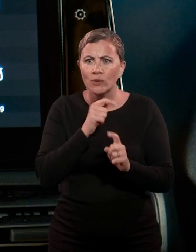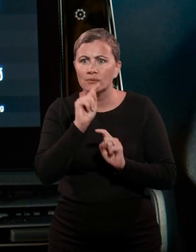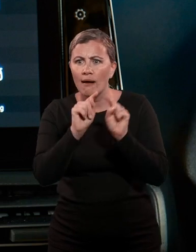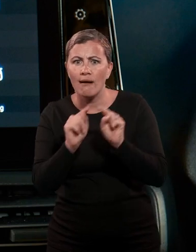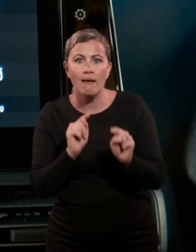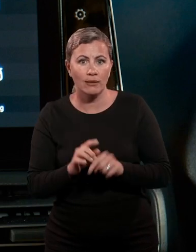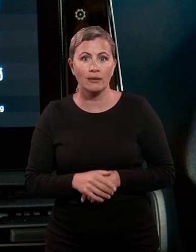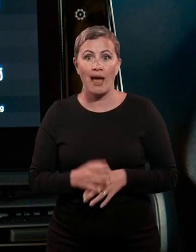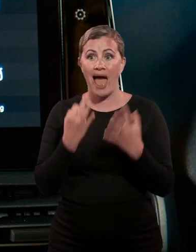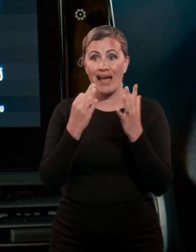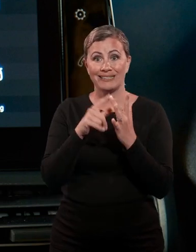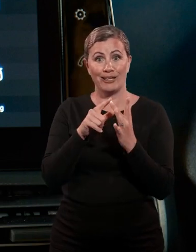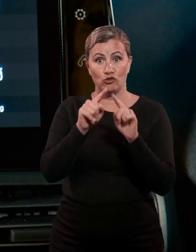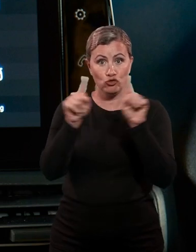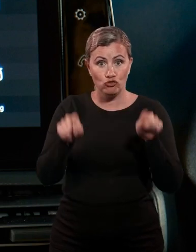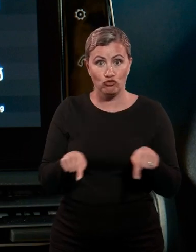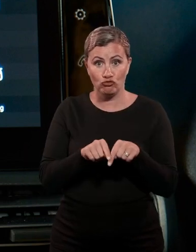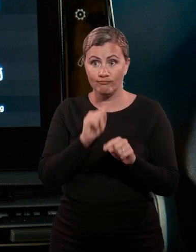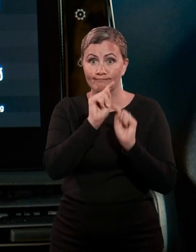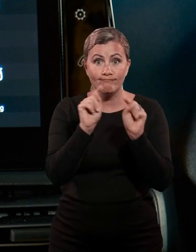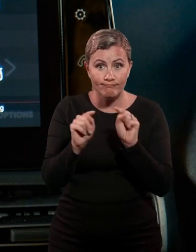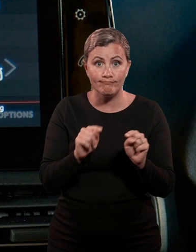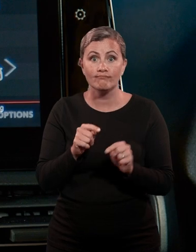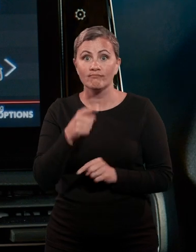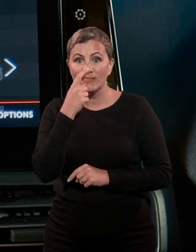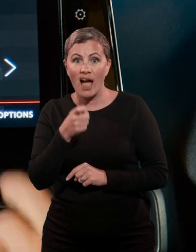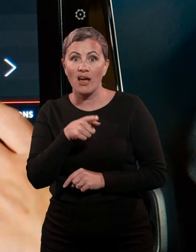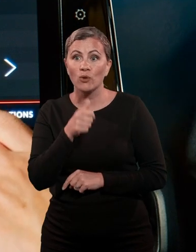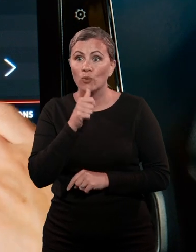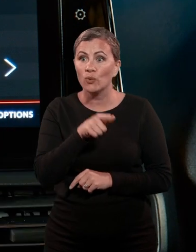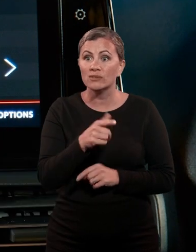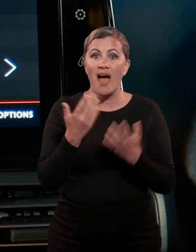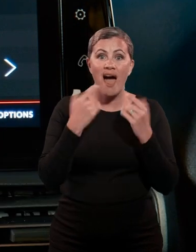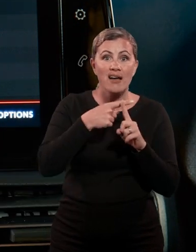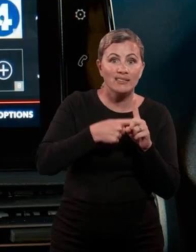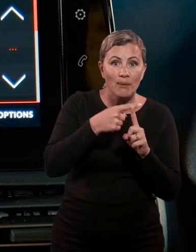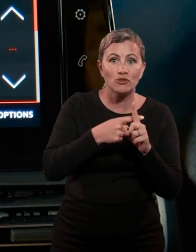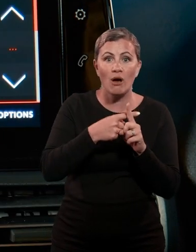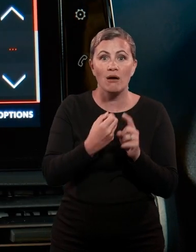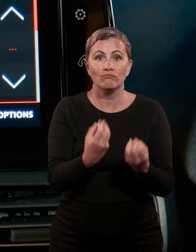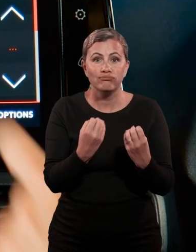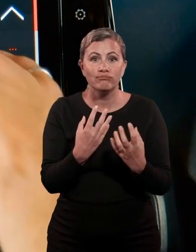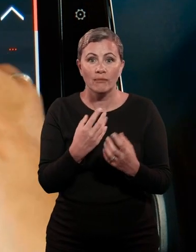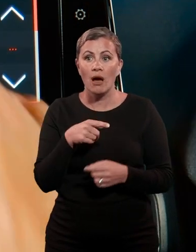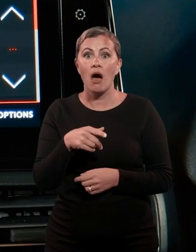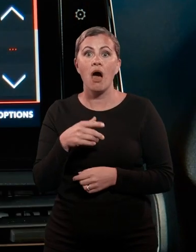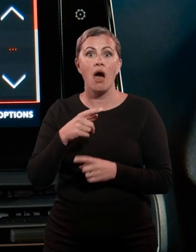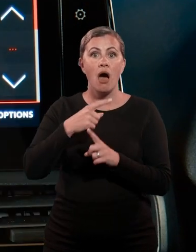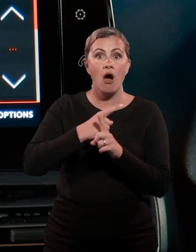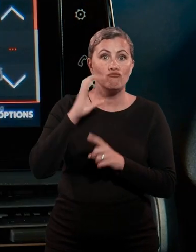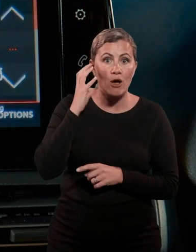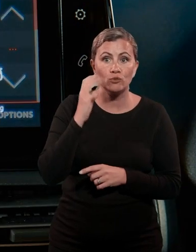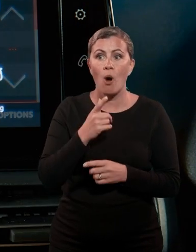8-inch colour-capacitive touchscreen as standard. Through this screen you can control the air conditioning, DAB digital radio,